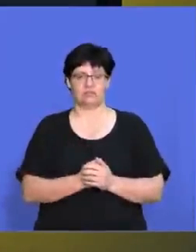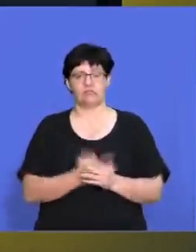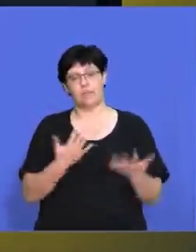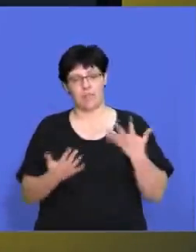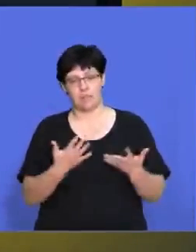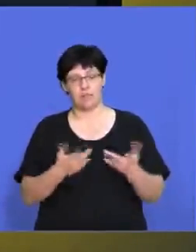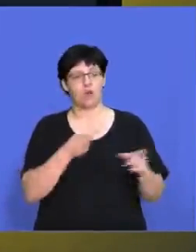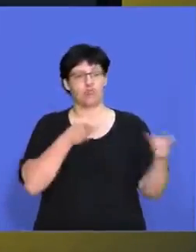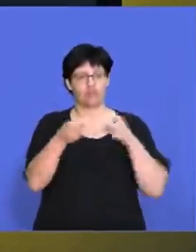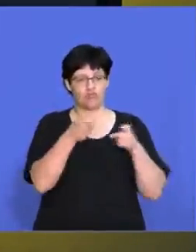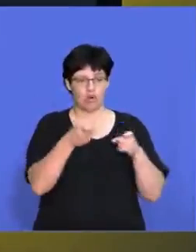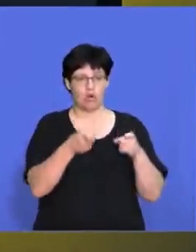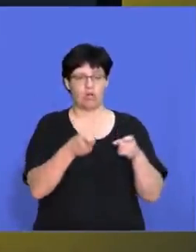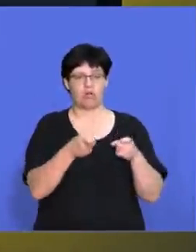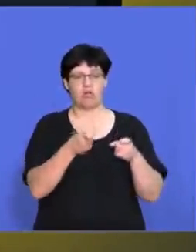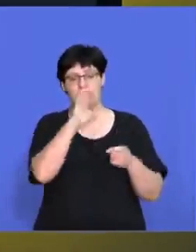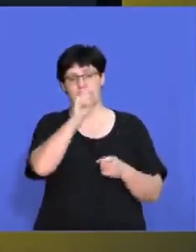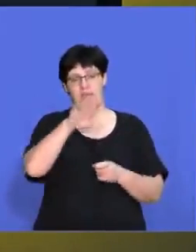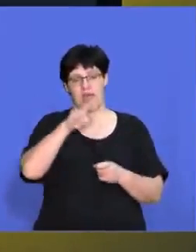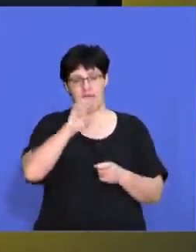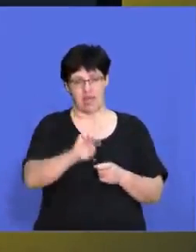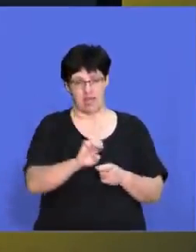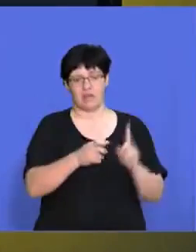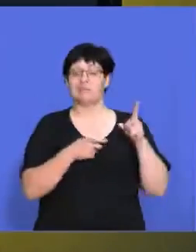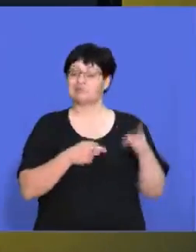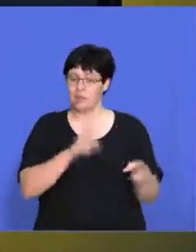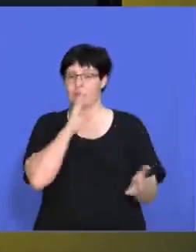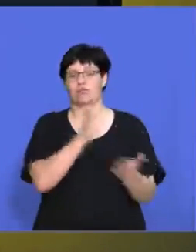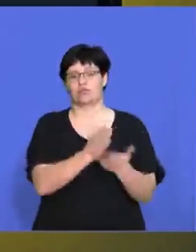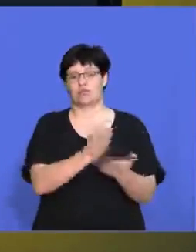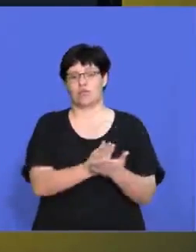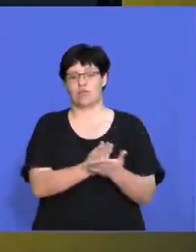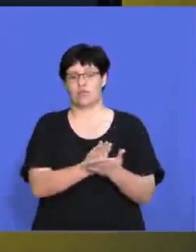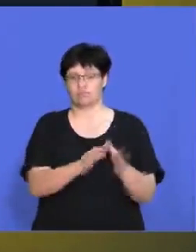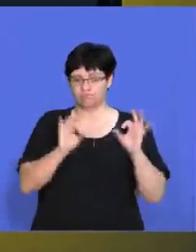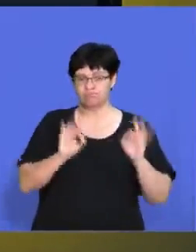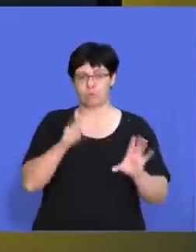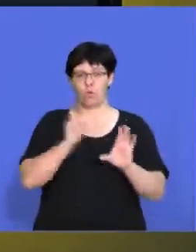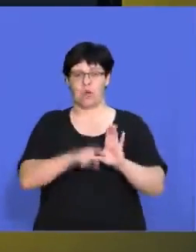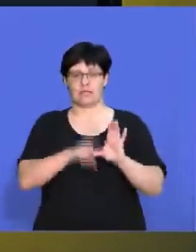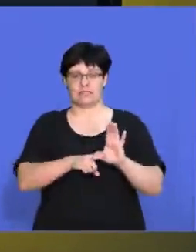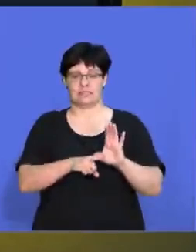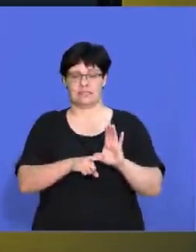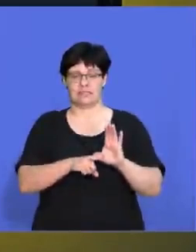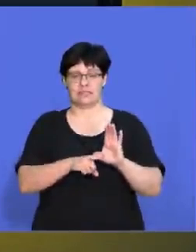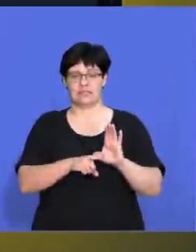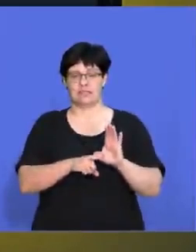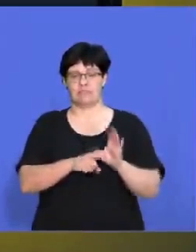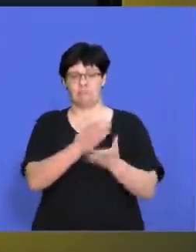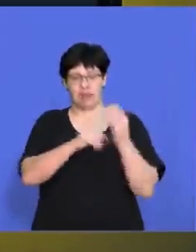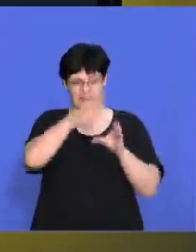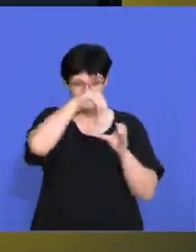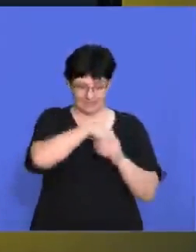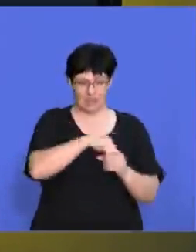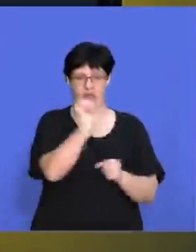they, um, they might want to control the, the spades. So as to make sure that, um, the right quality spare